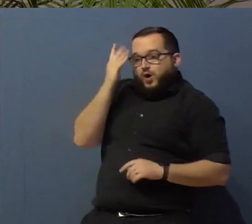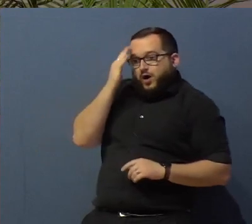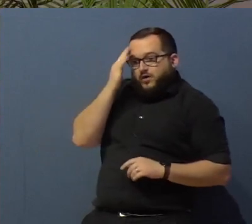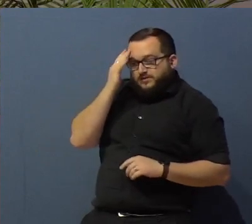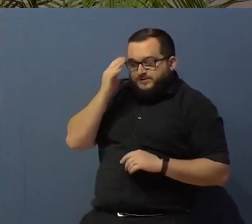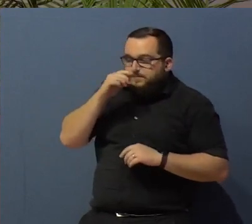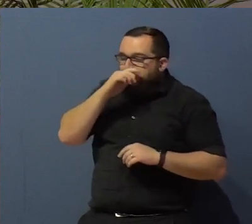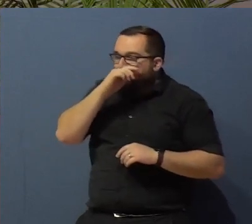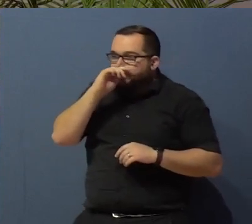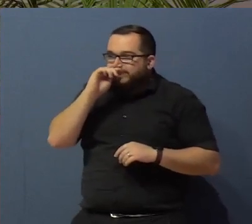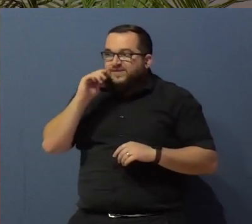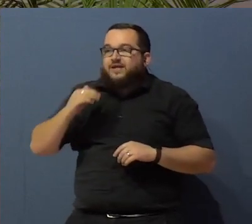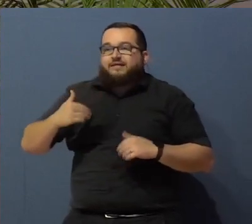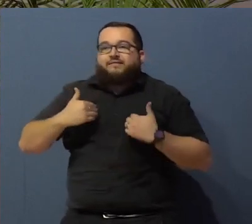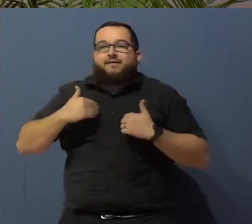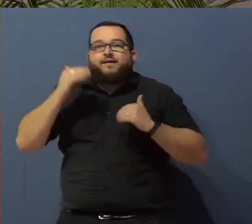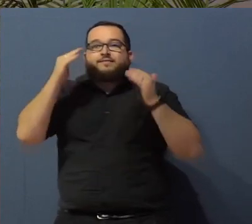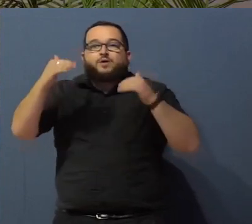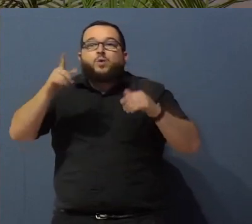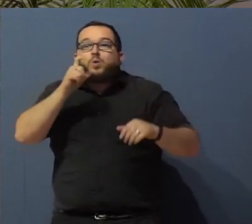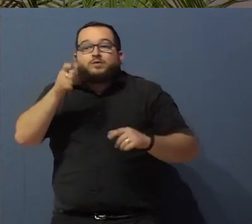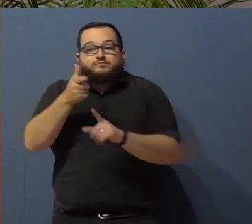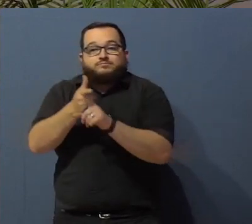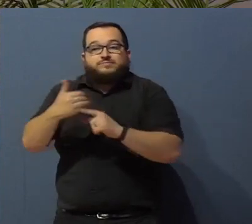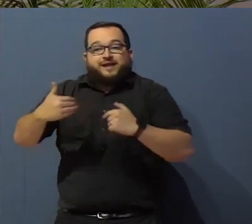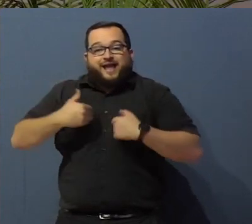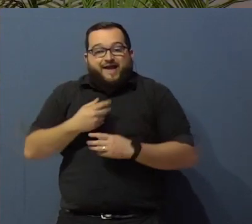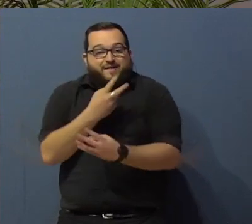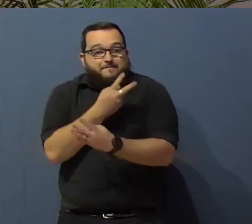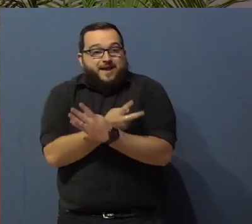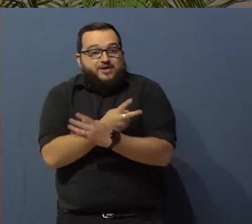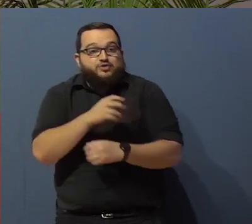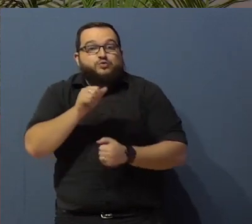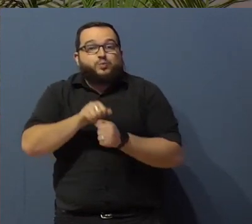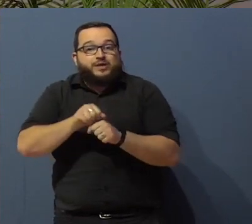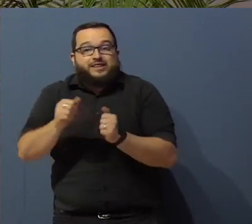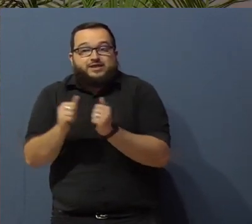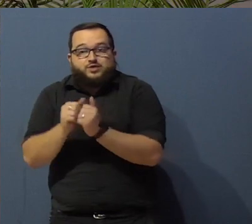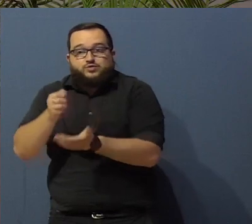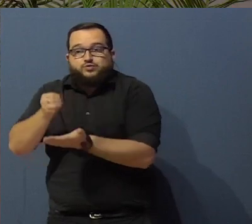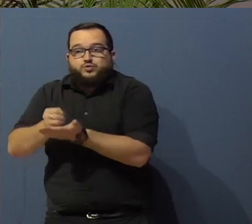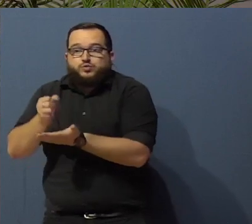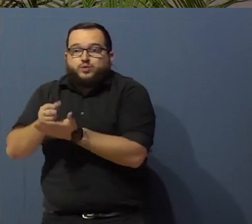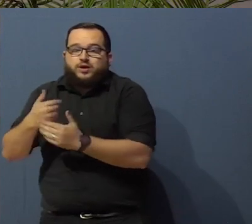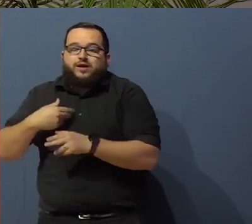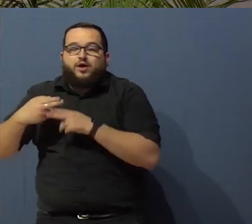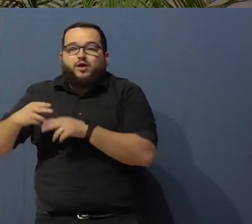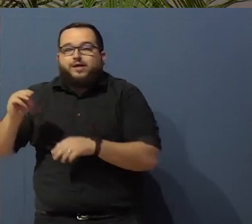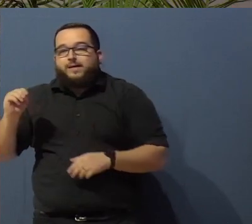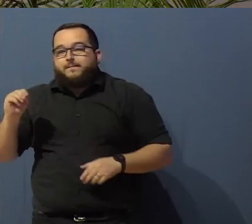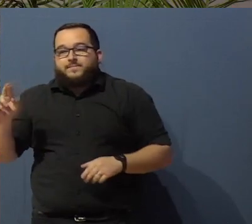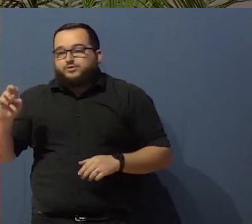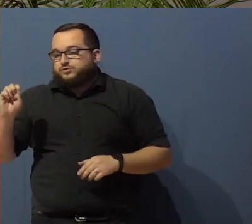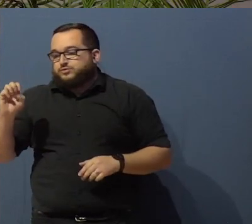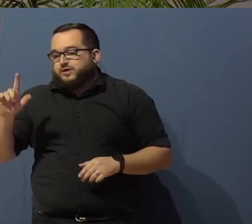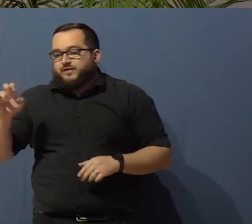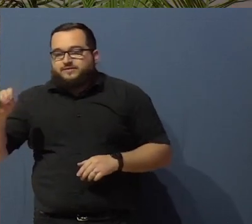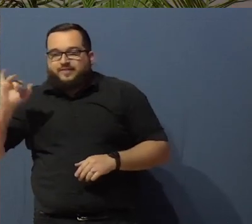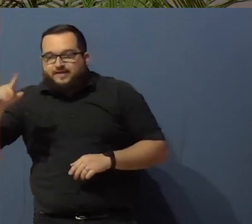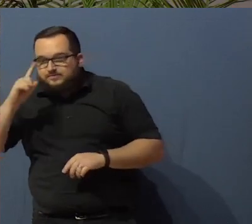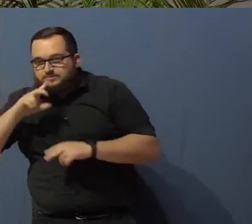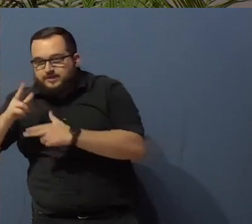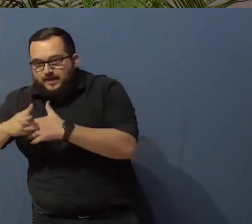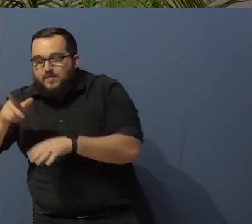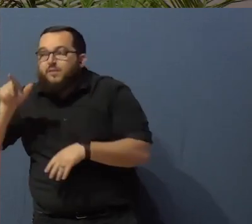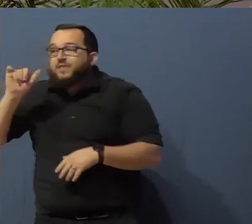young adult who had a master's degree in social work, and I can call him Mr. Ellison, although that wasn't his name. And he said